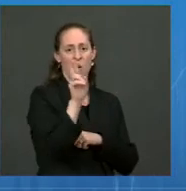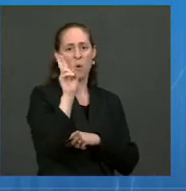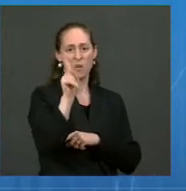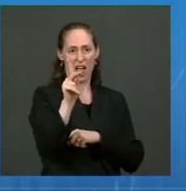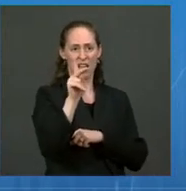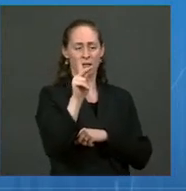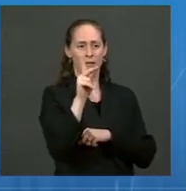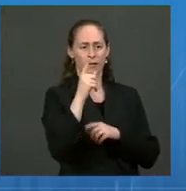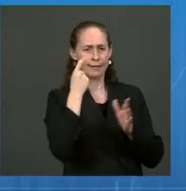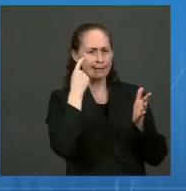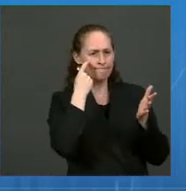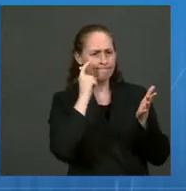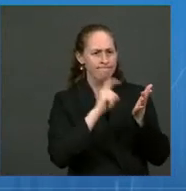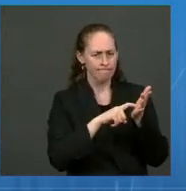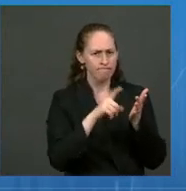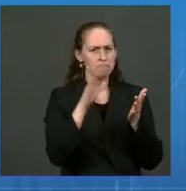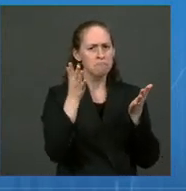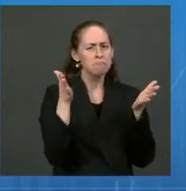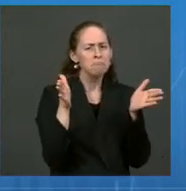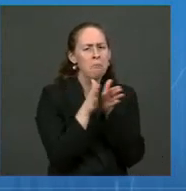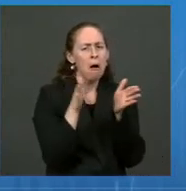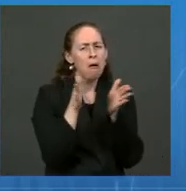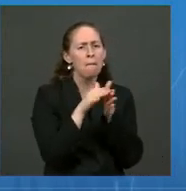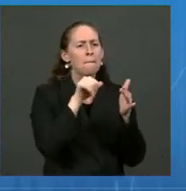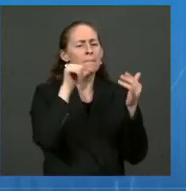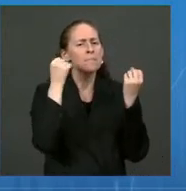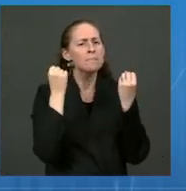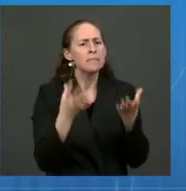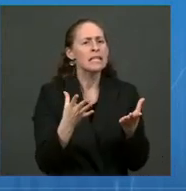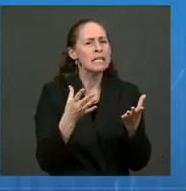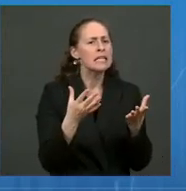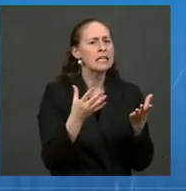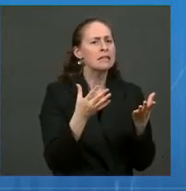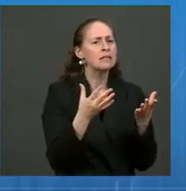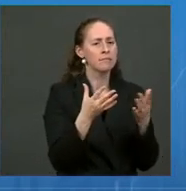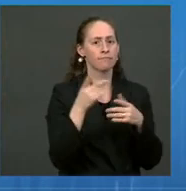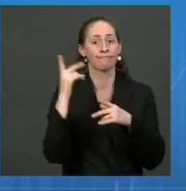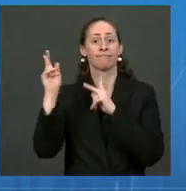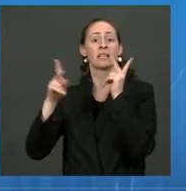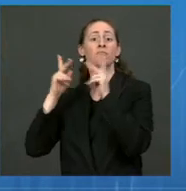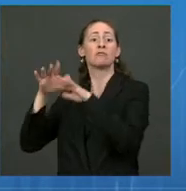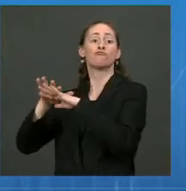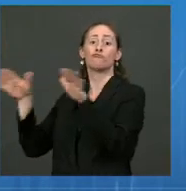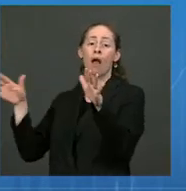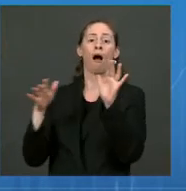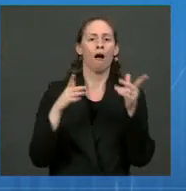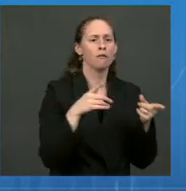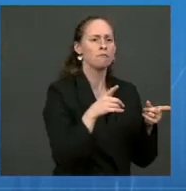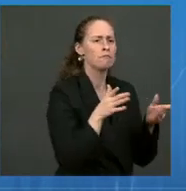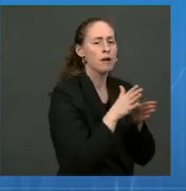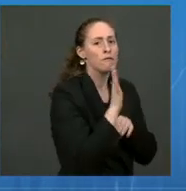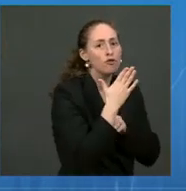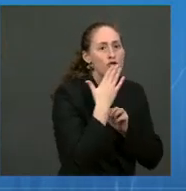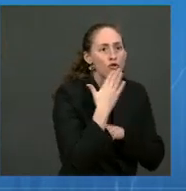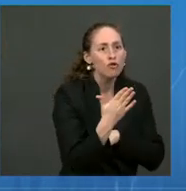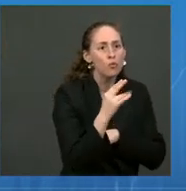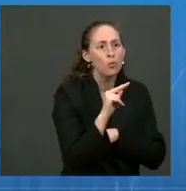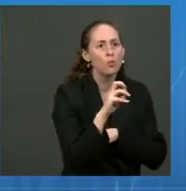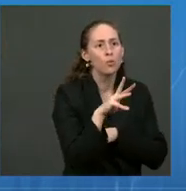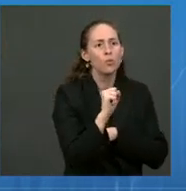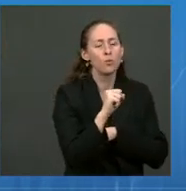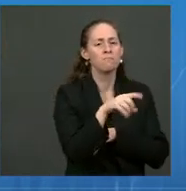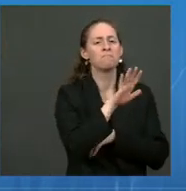smaller percentage than the general population, which is obviously good news, namely around 4.4 percent,